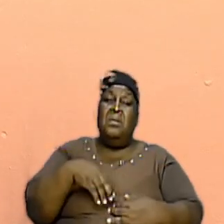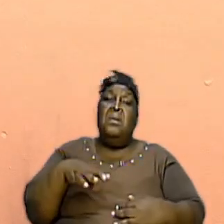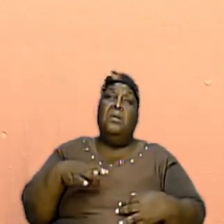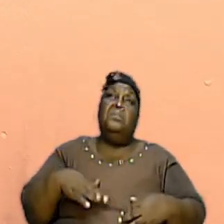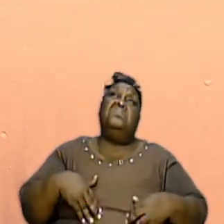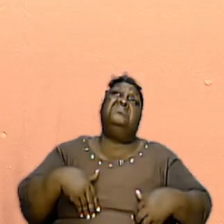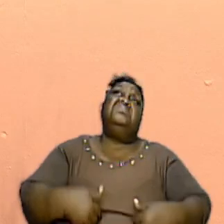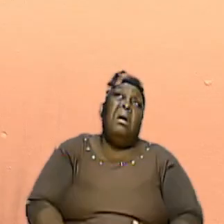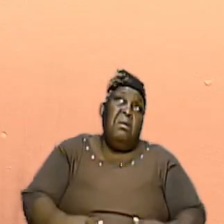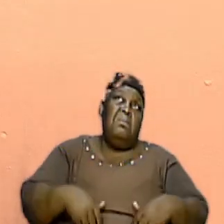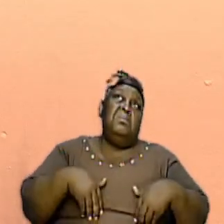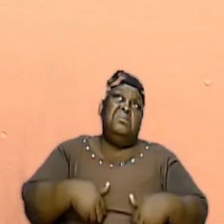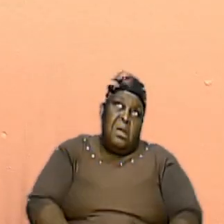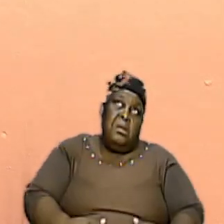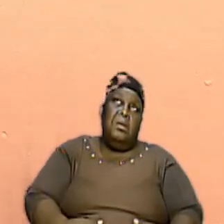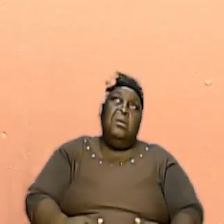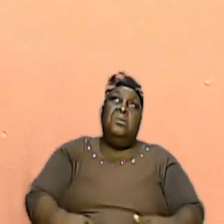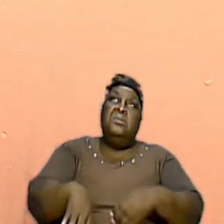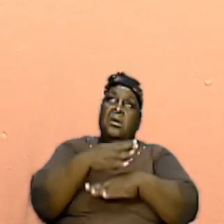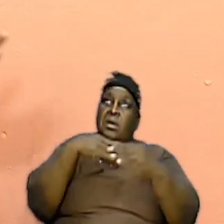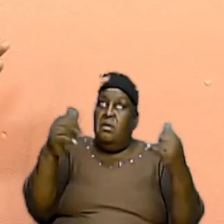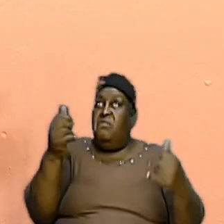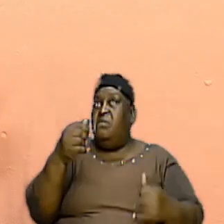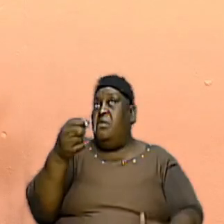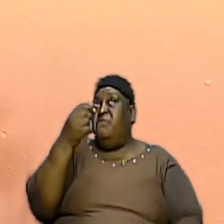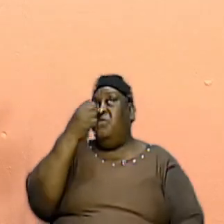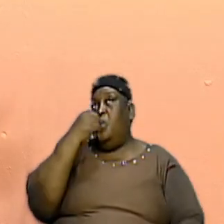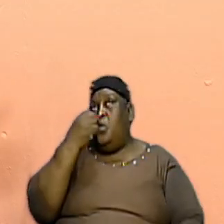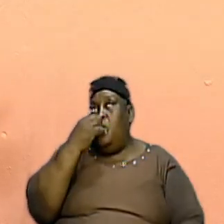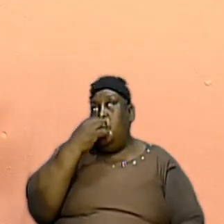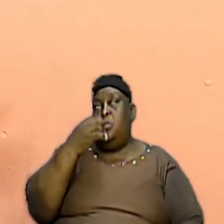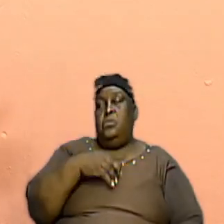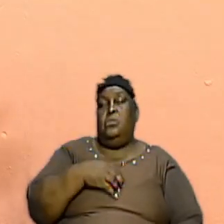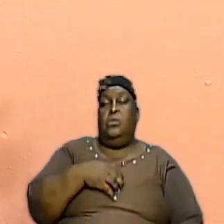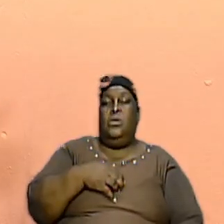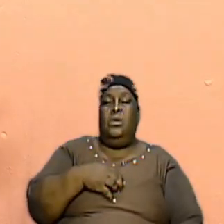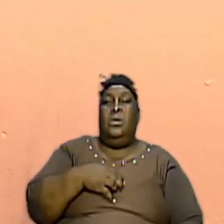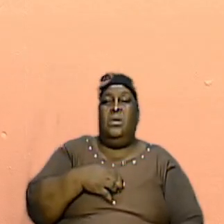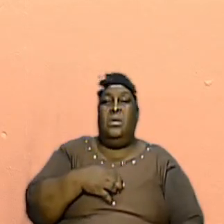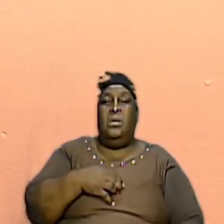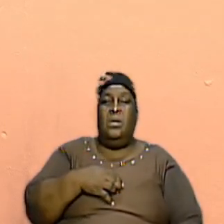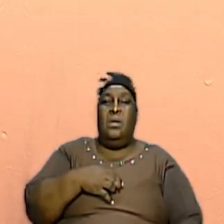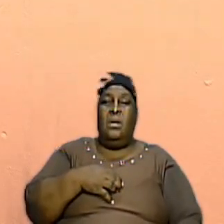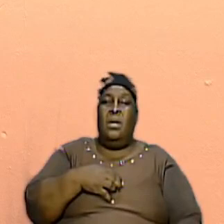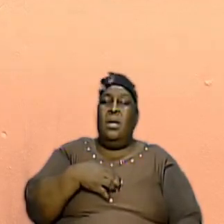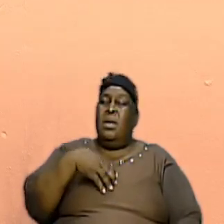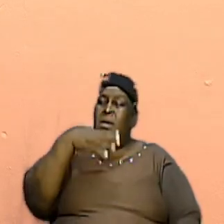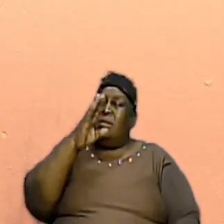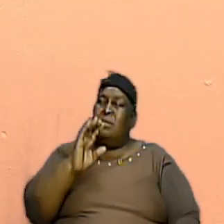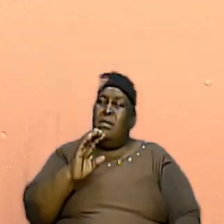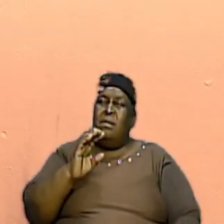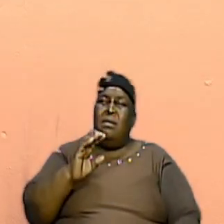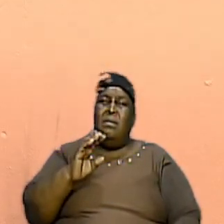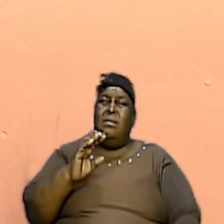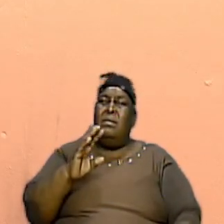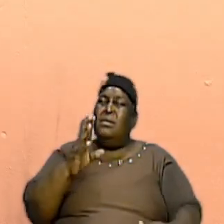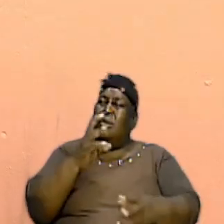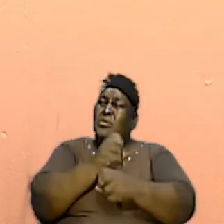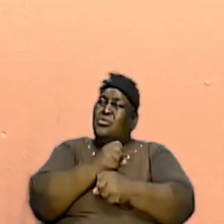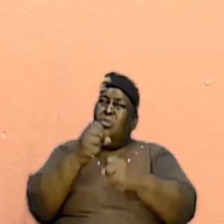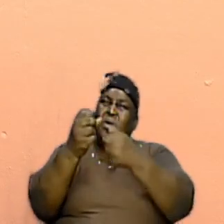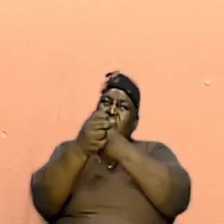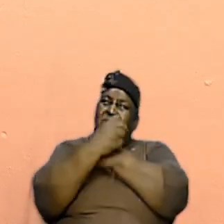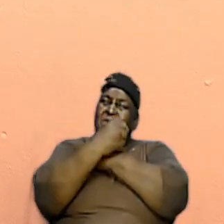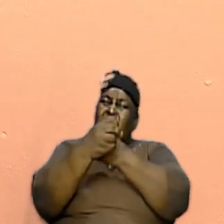Tired Of This Manna This Light Food And God Took Offense To It Because God